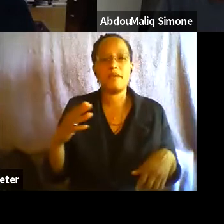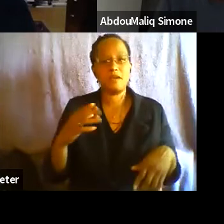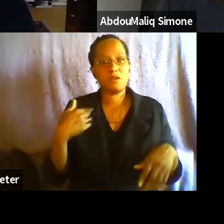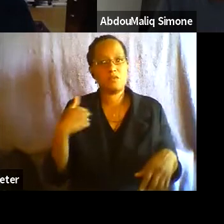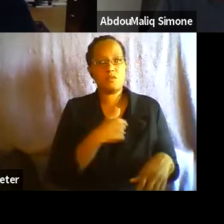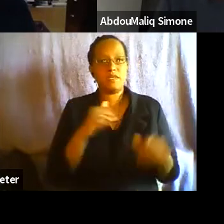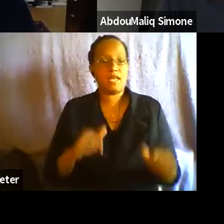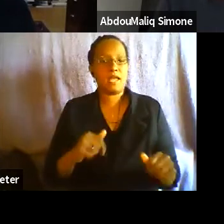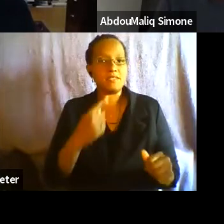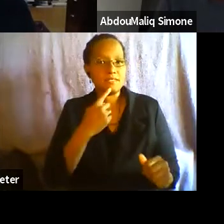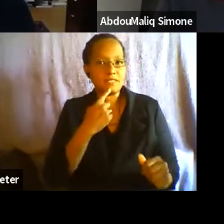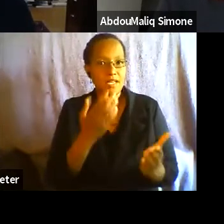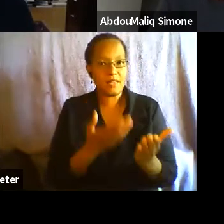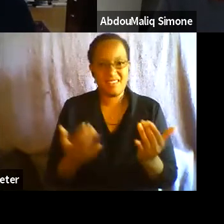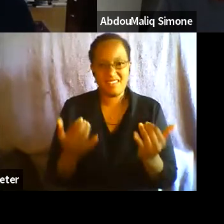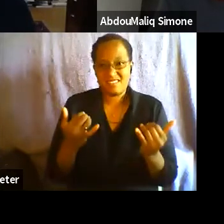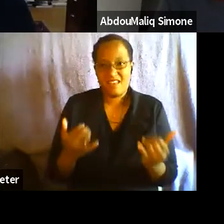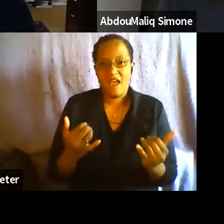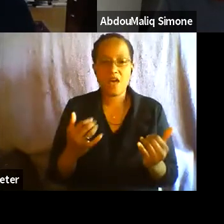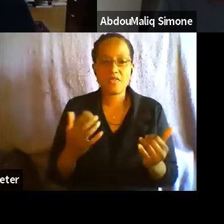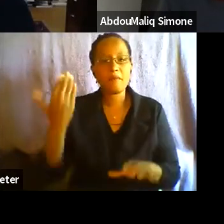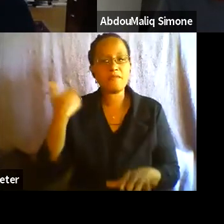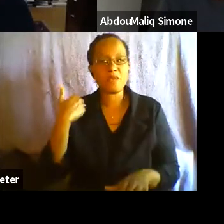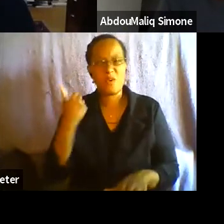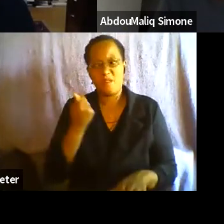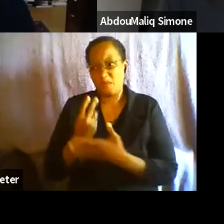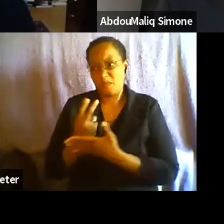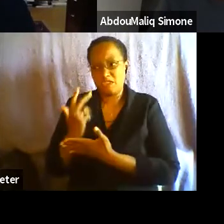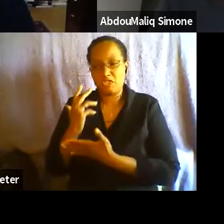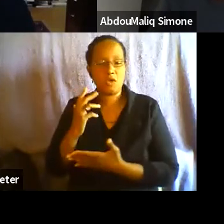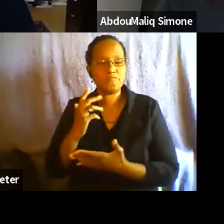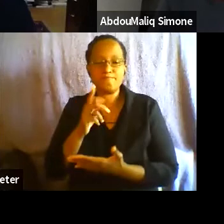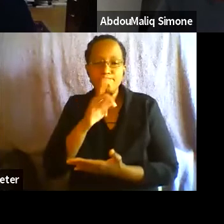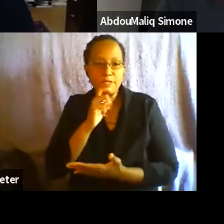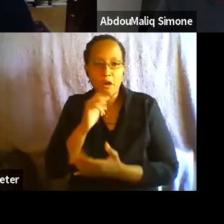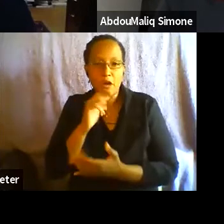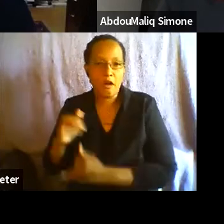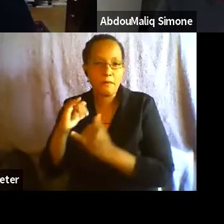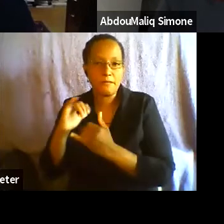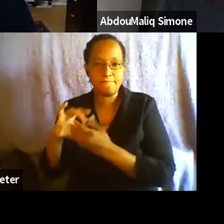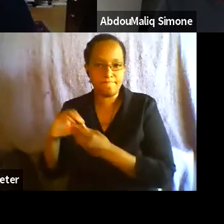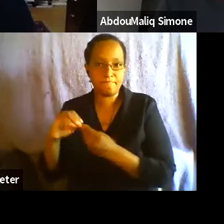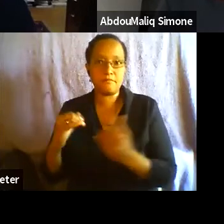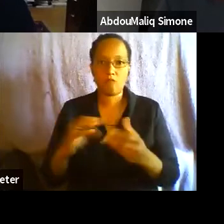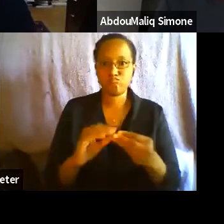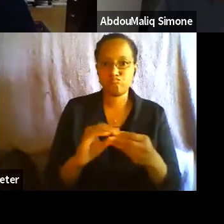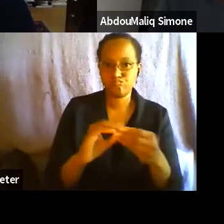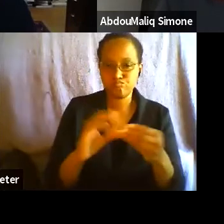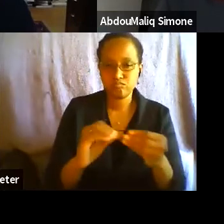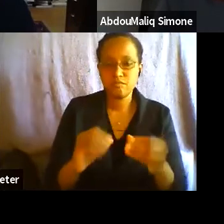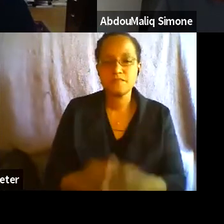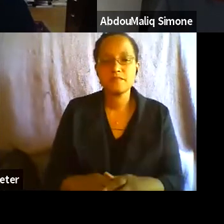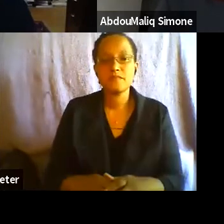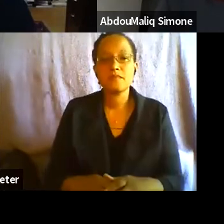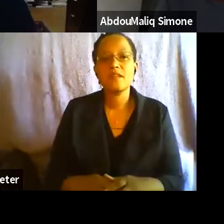that wouldn't have been common just a few weeks ago. On the other hand, quite often when people speak about the